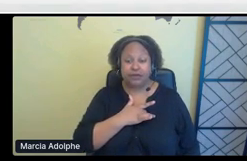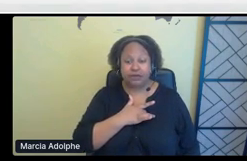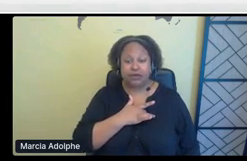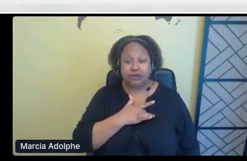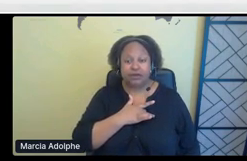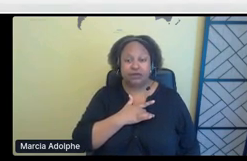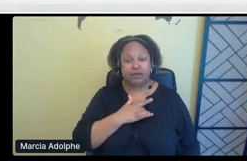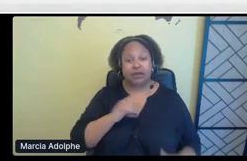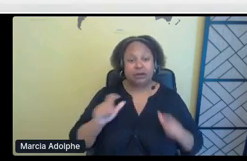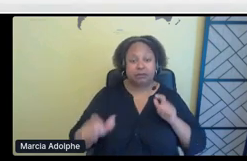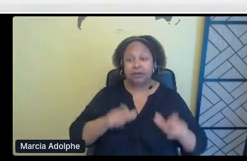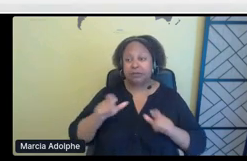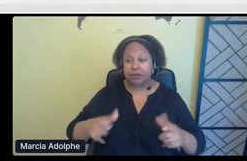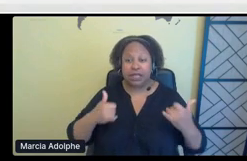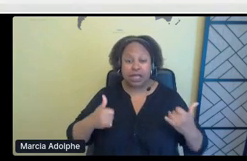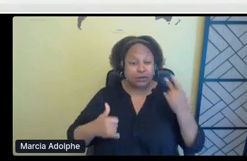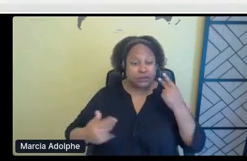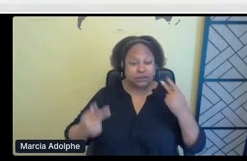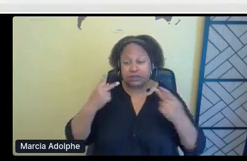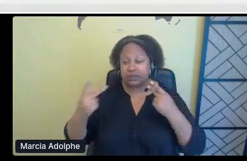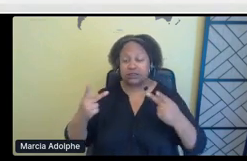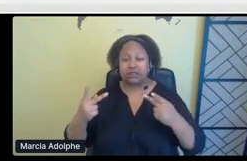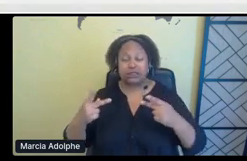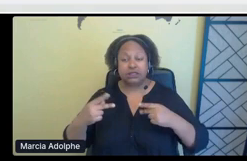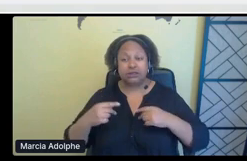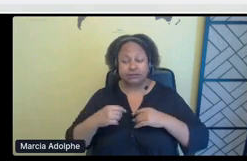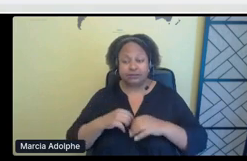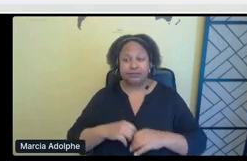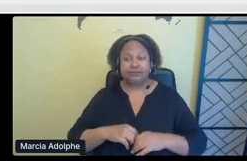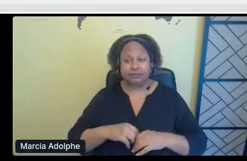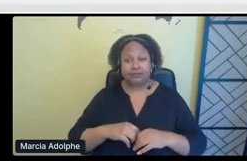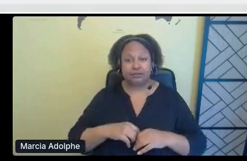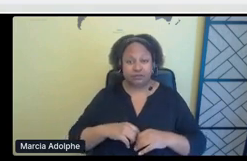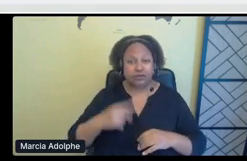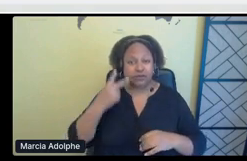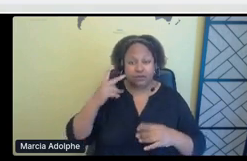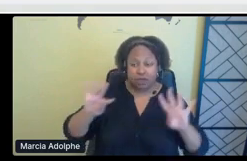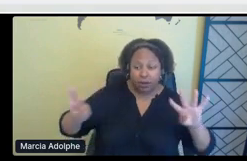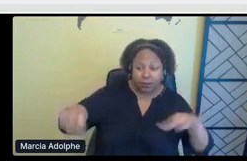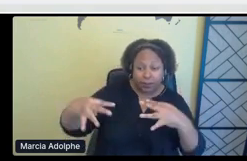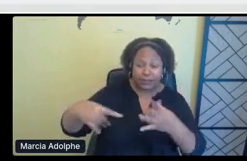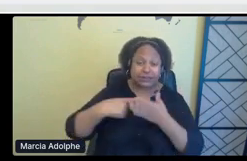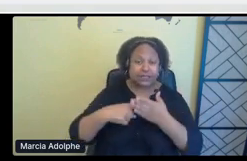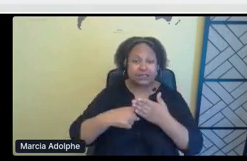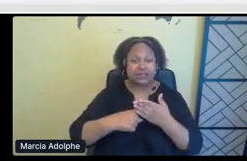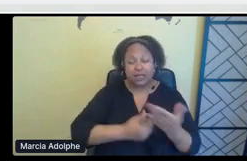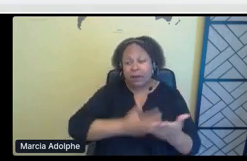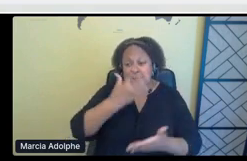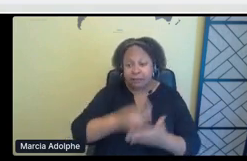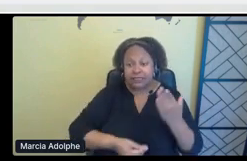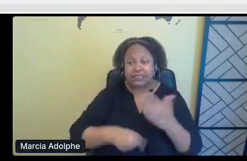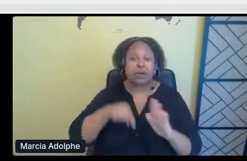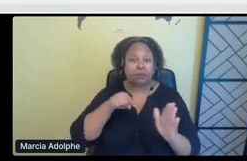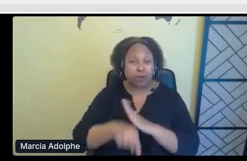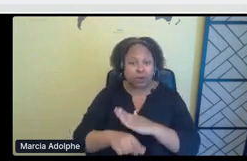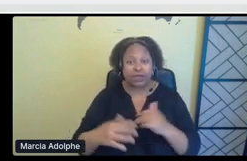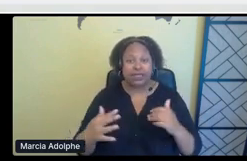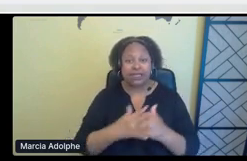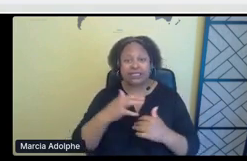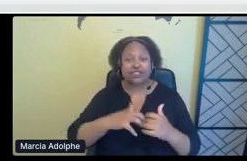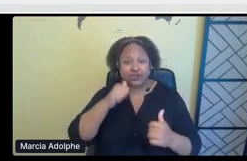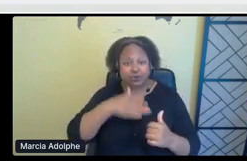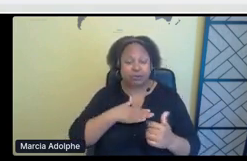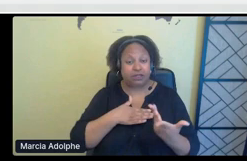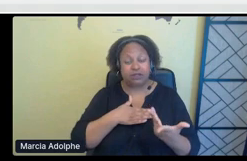as people now have seen, um, more and more, um, coverage on missing and murdered indigenous women's, um, and unsolved cases